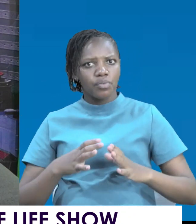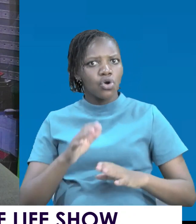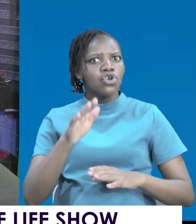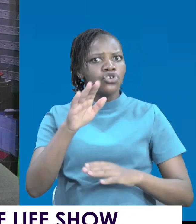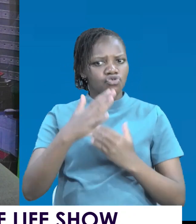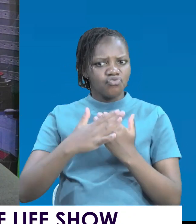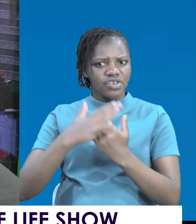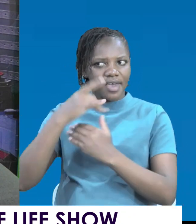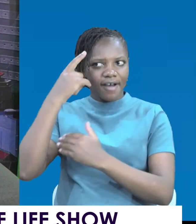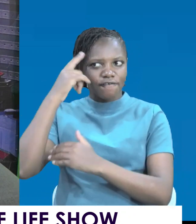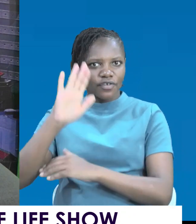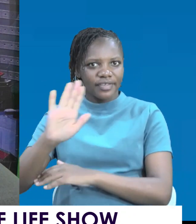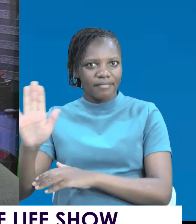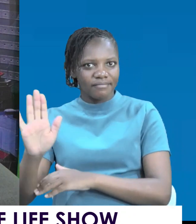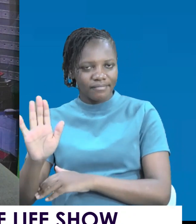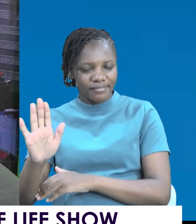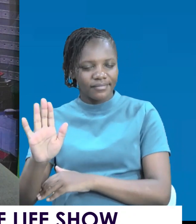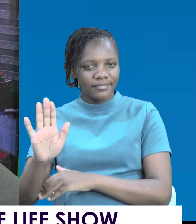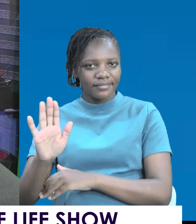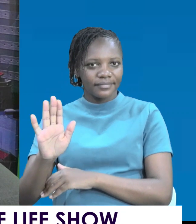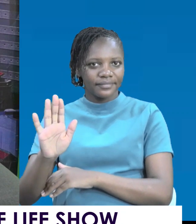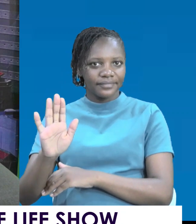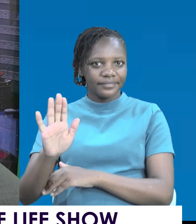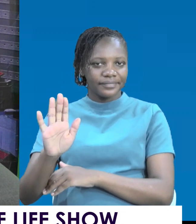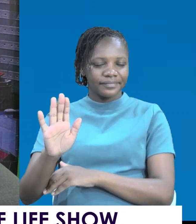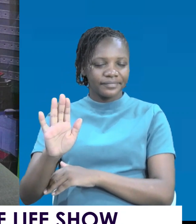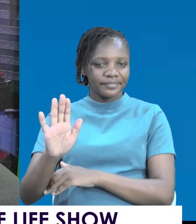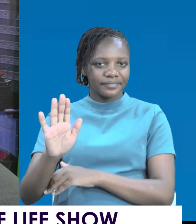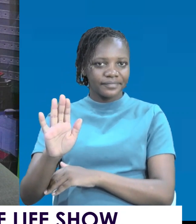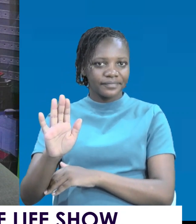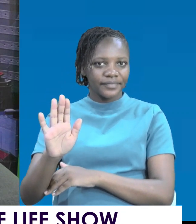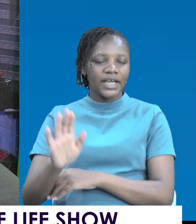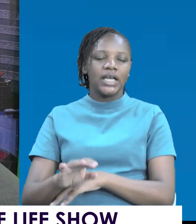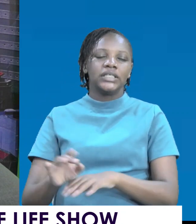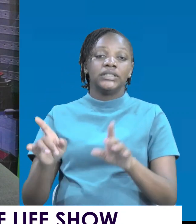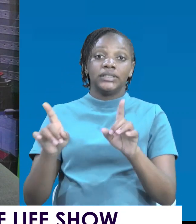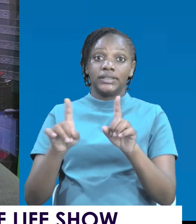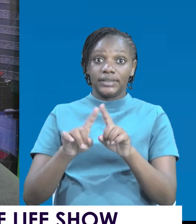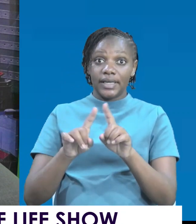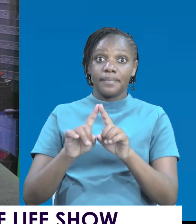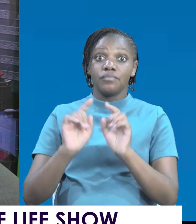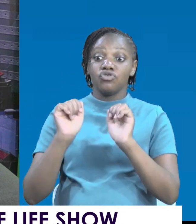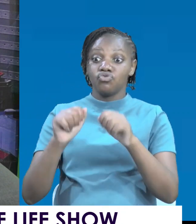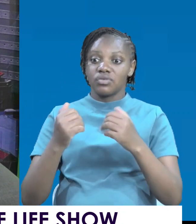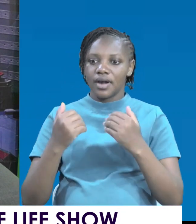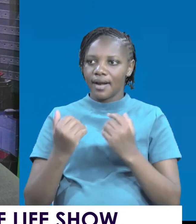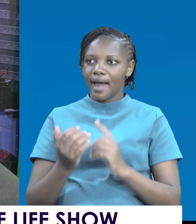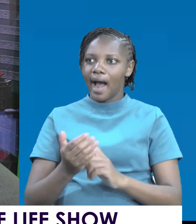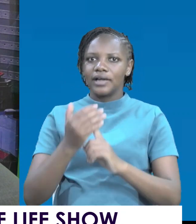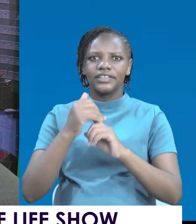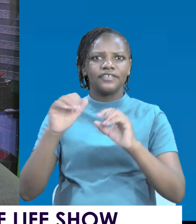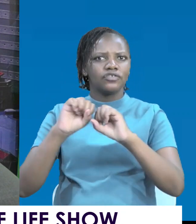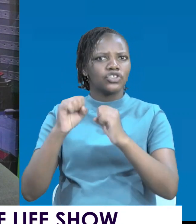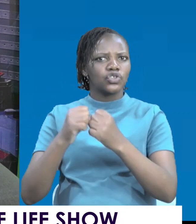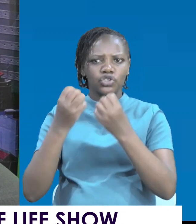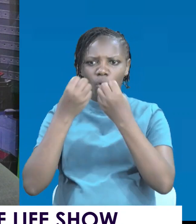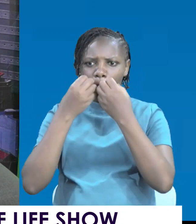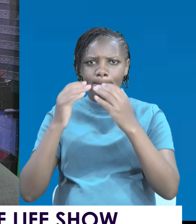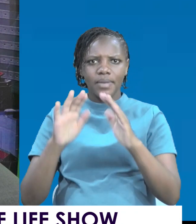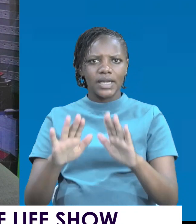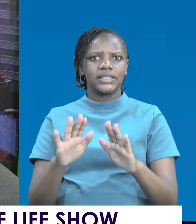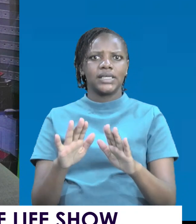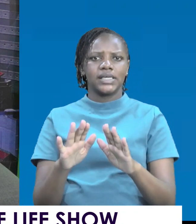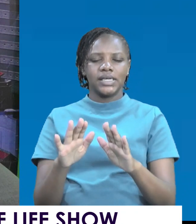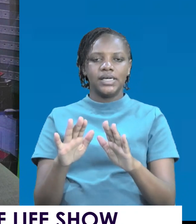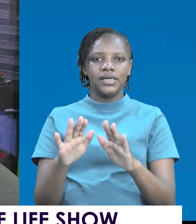empathizing with them. Leading them to greater places of social blessing. You know,